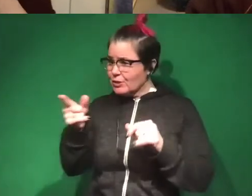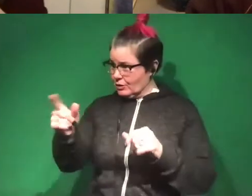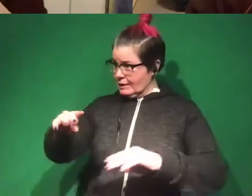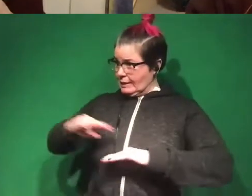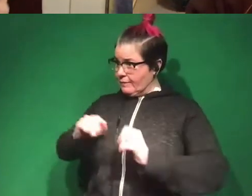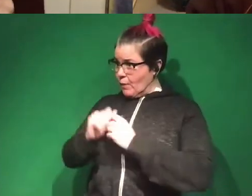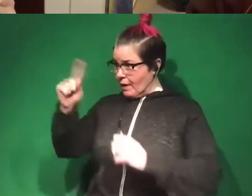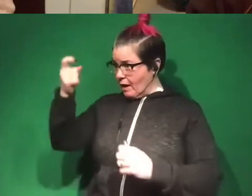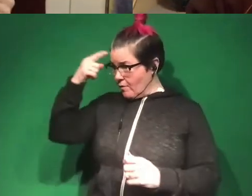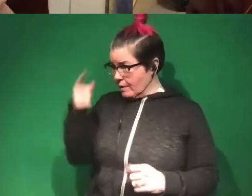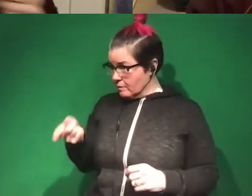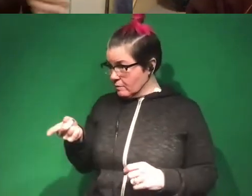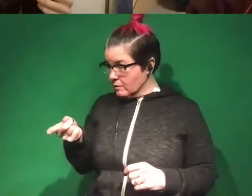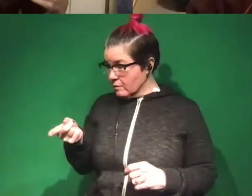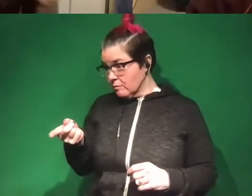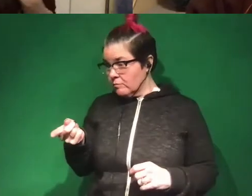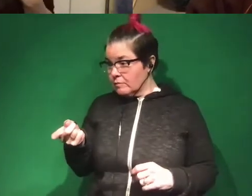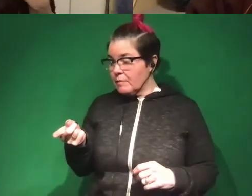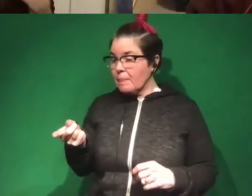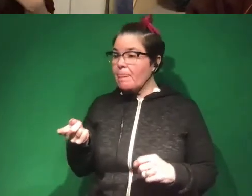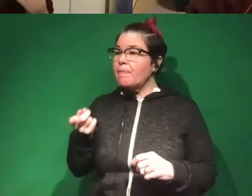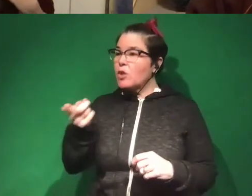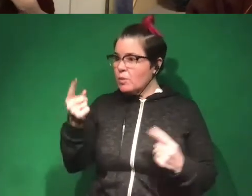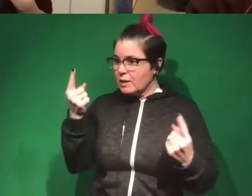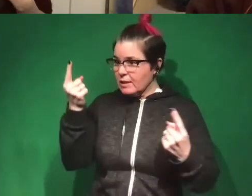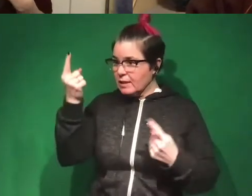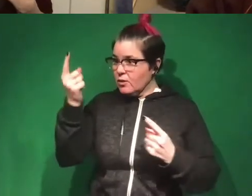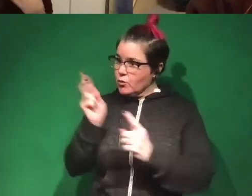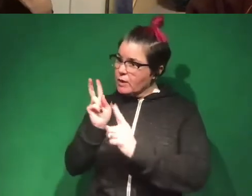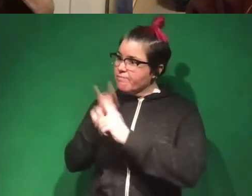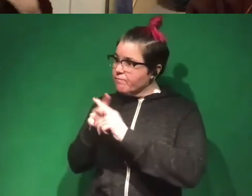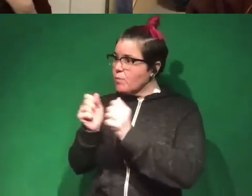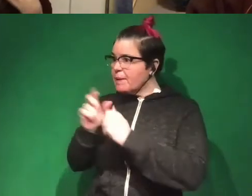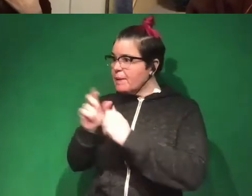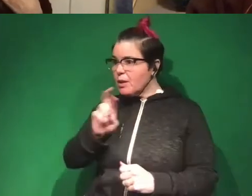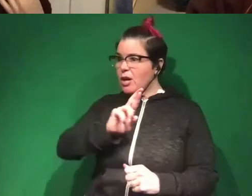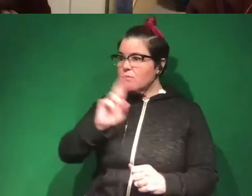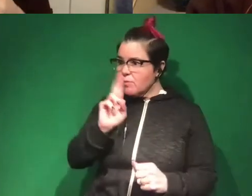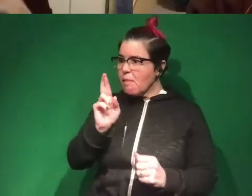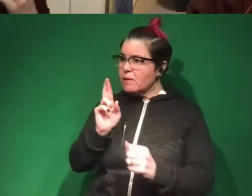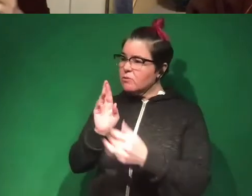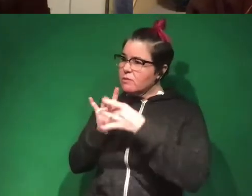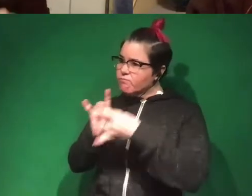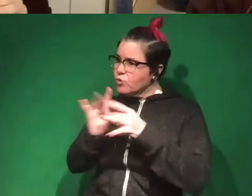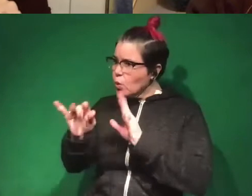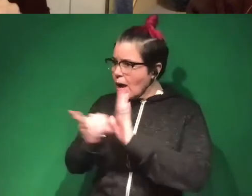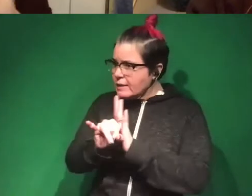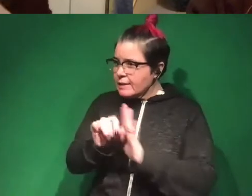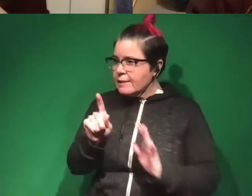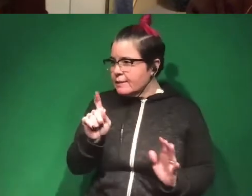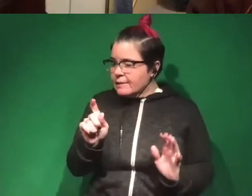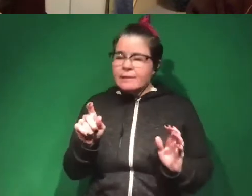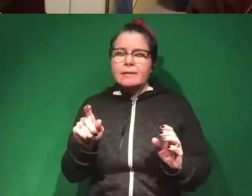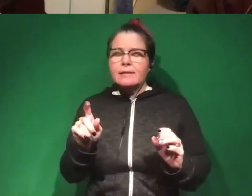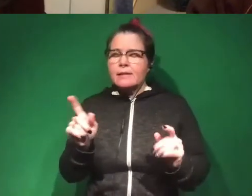How strongly does that person consider the party that they're affiliated with to be central to their identity? Those are really, you know, how